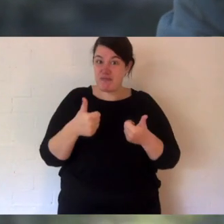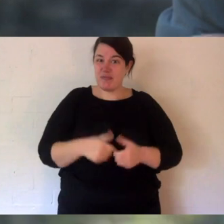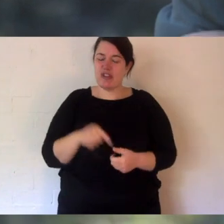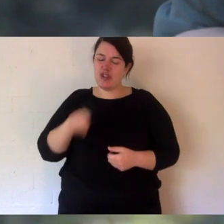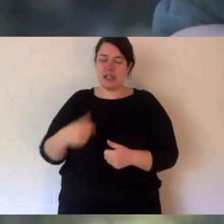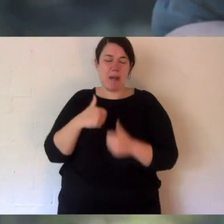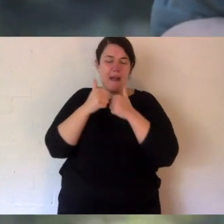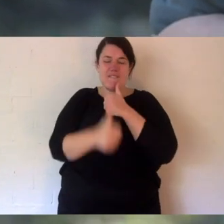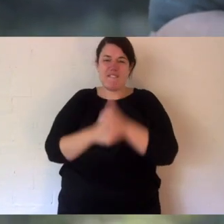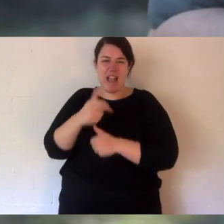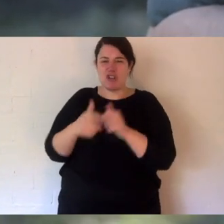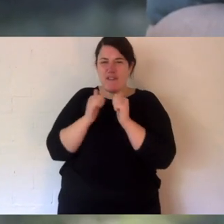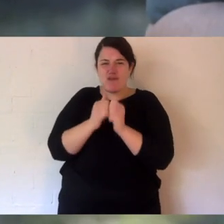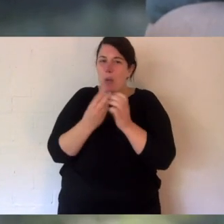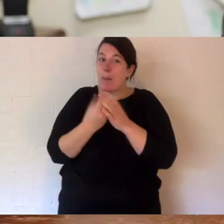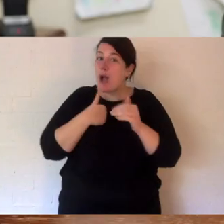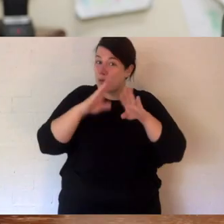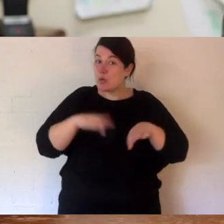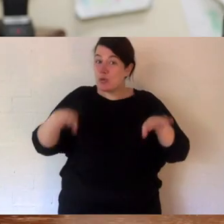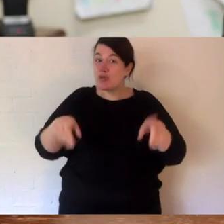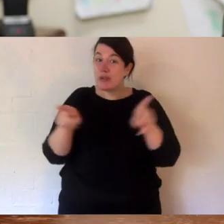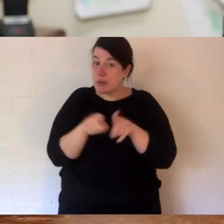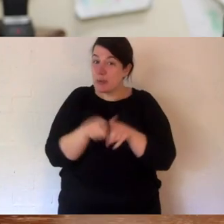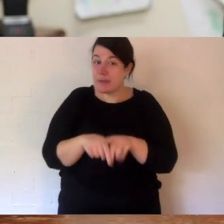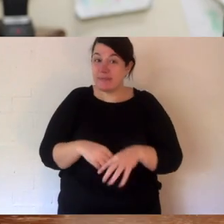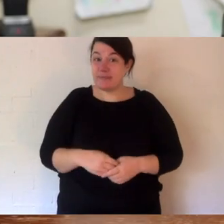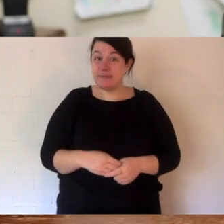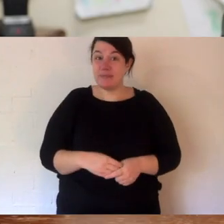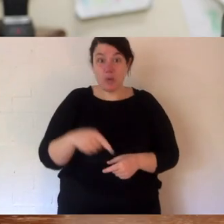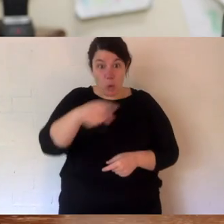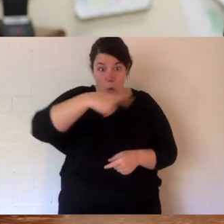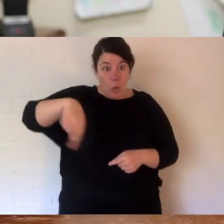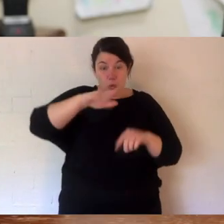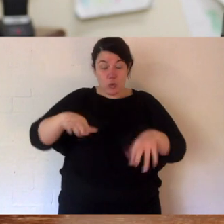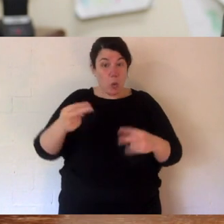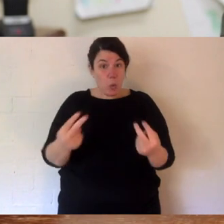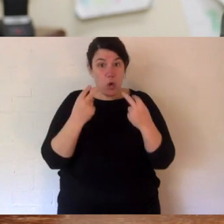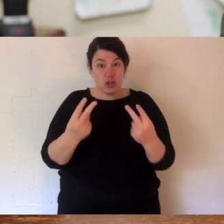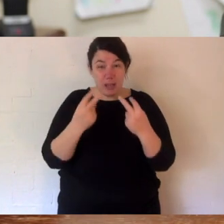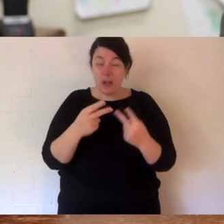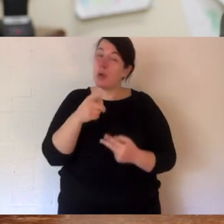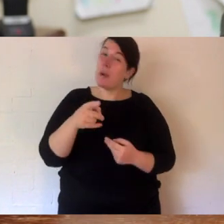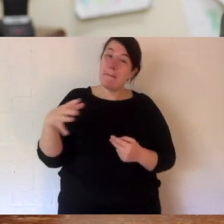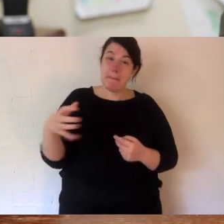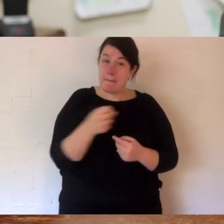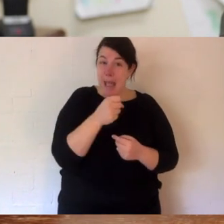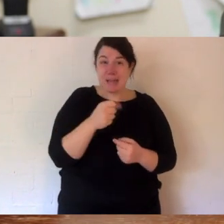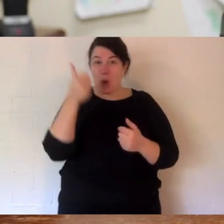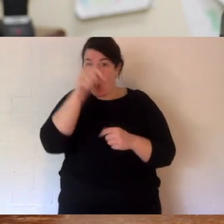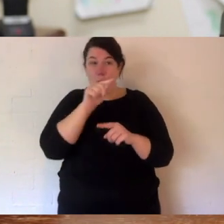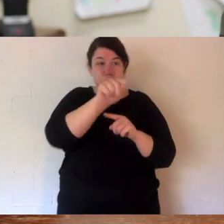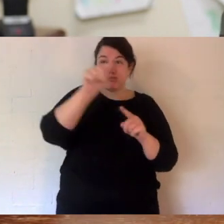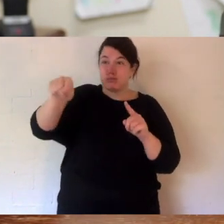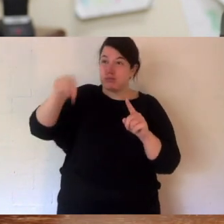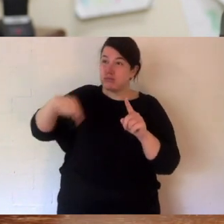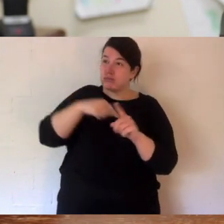actually one of my favourites. She's been such a good friend to my kids. And, you know, the thing is, for all the kids watching, you've got to stay